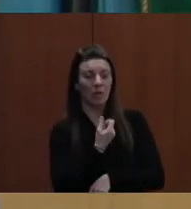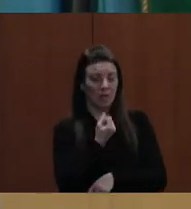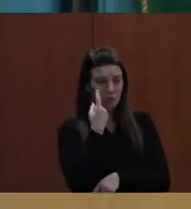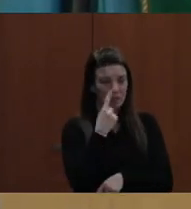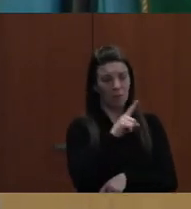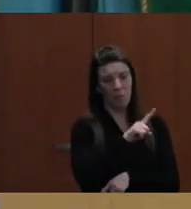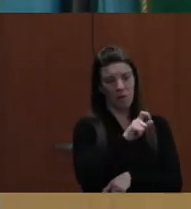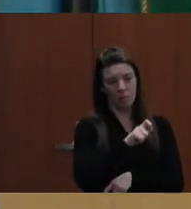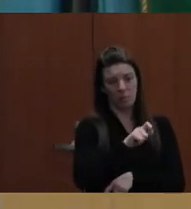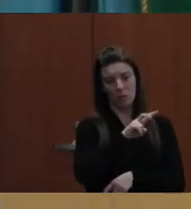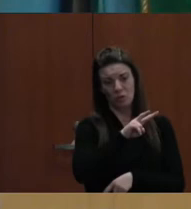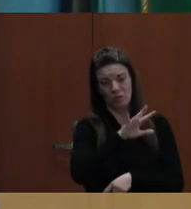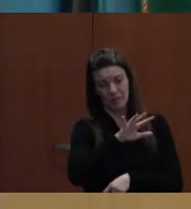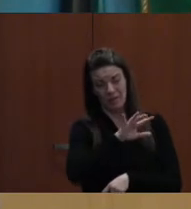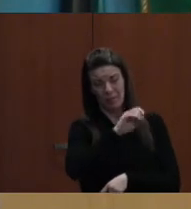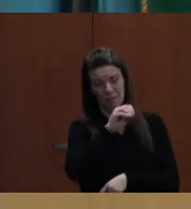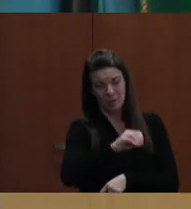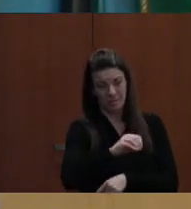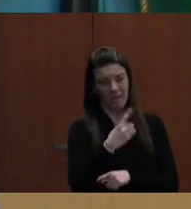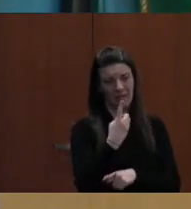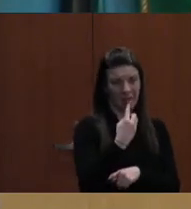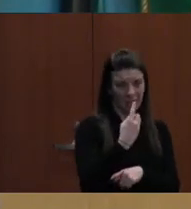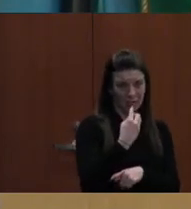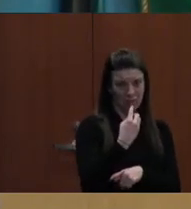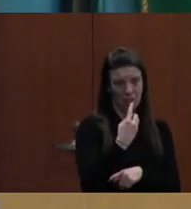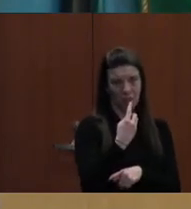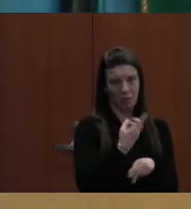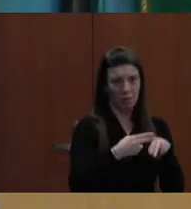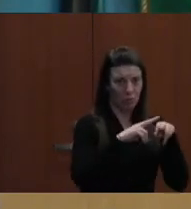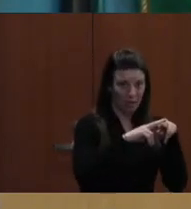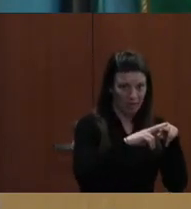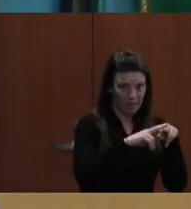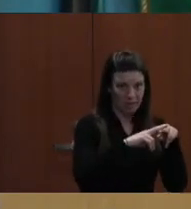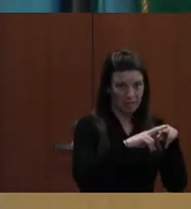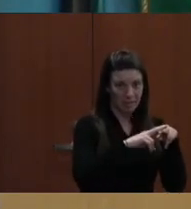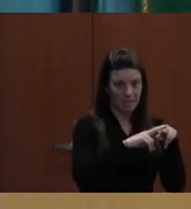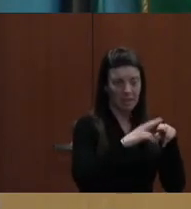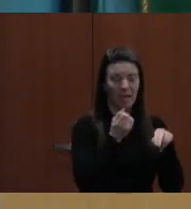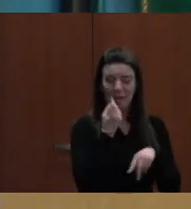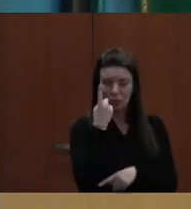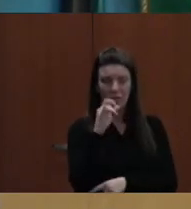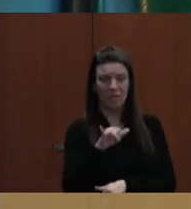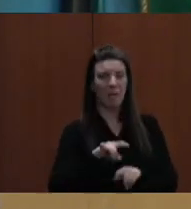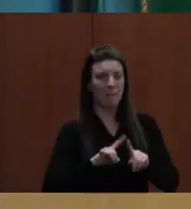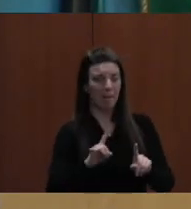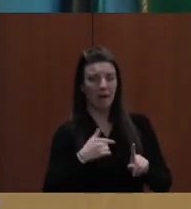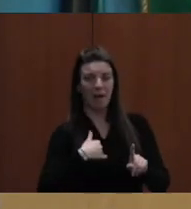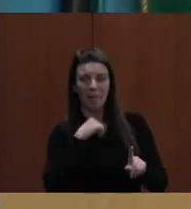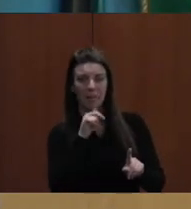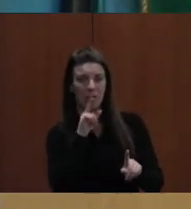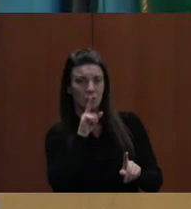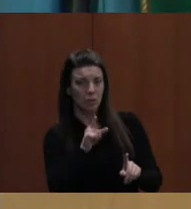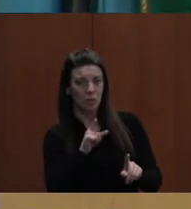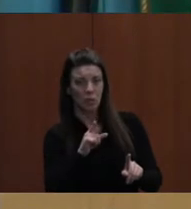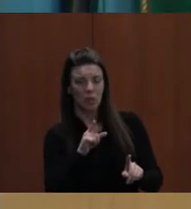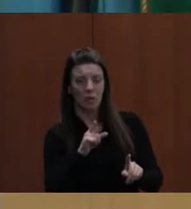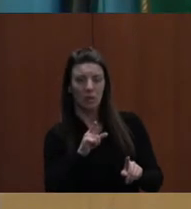year when we gave a step and a 1% raise to our staff. I don't know if there well could be a county